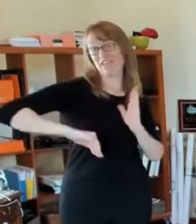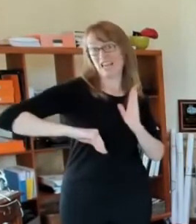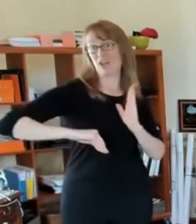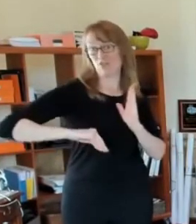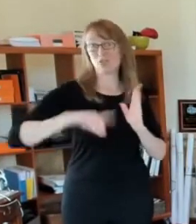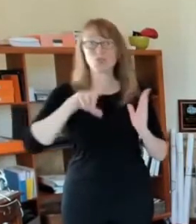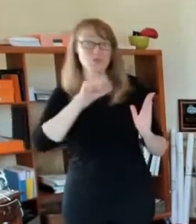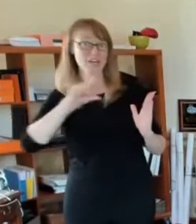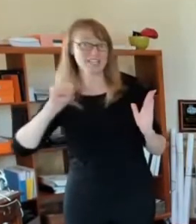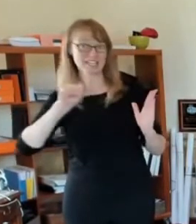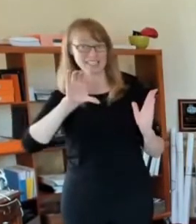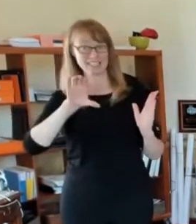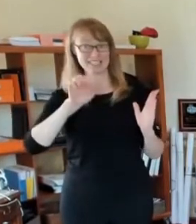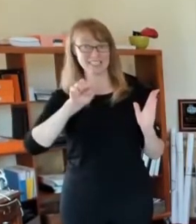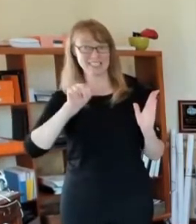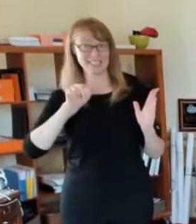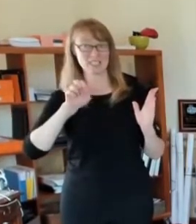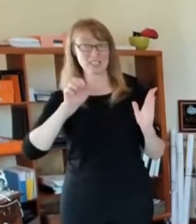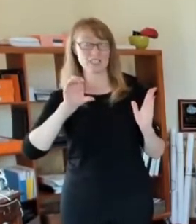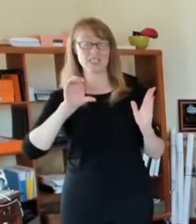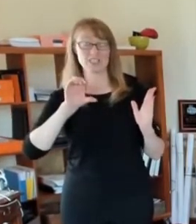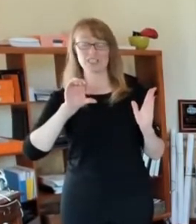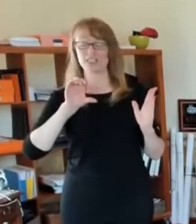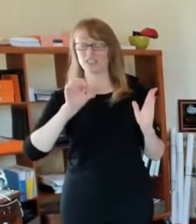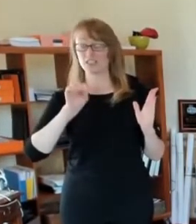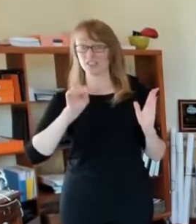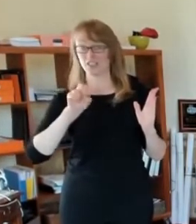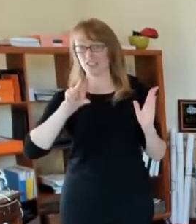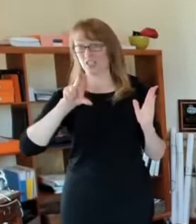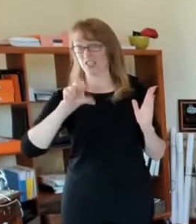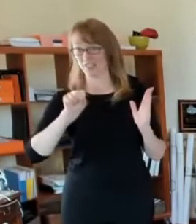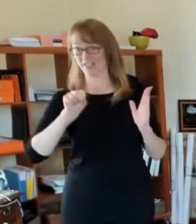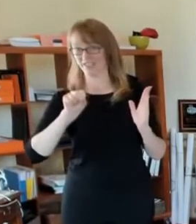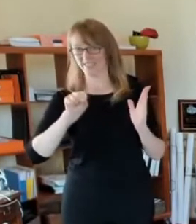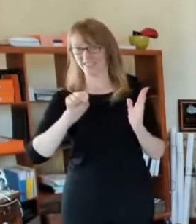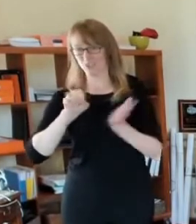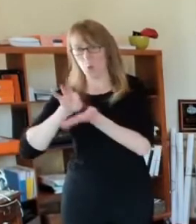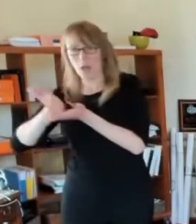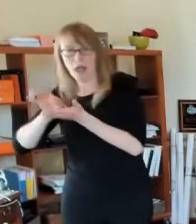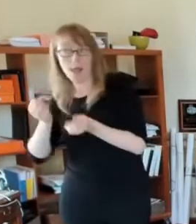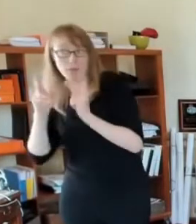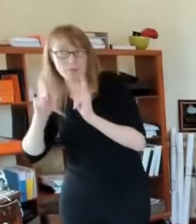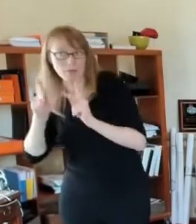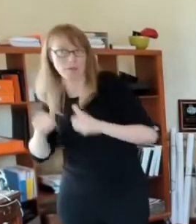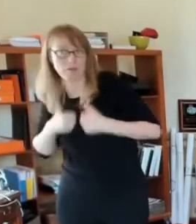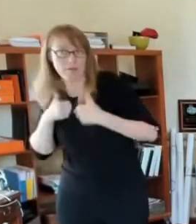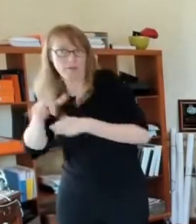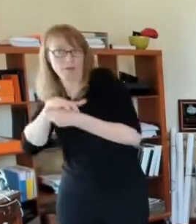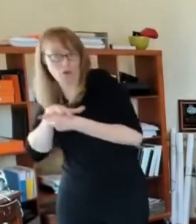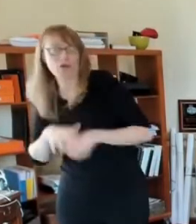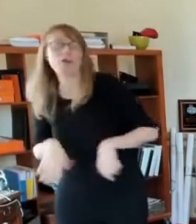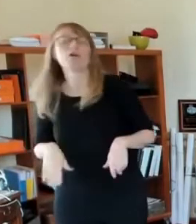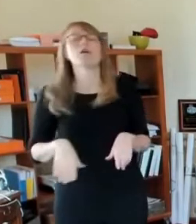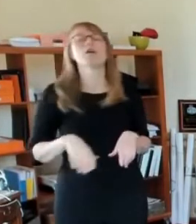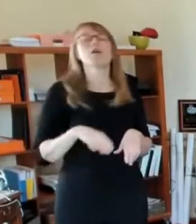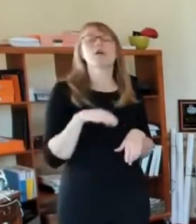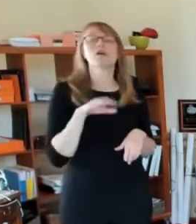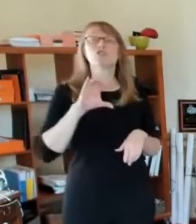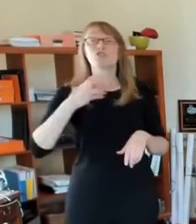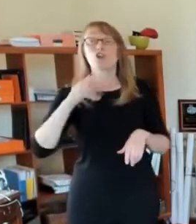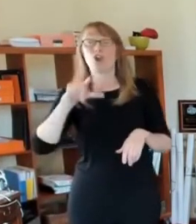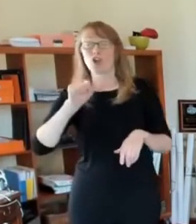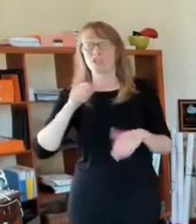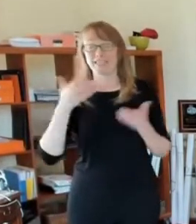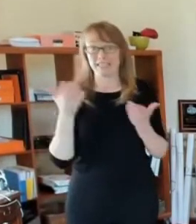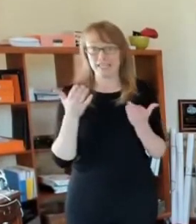Bryson is the leader of the cities, what's called a complete count committee. And that's our committee that